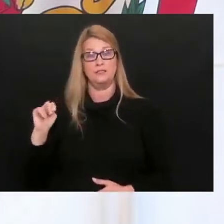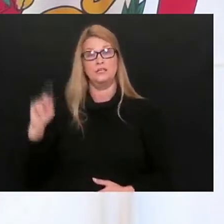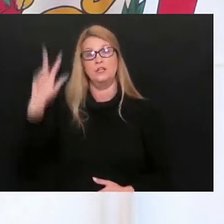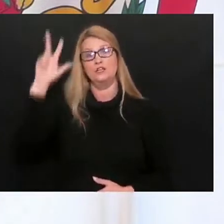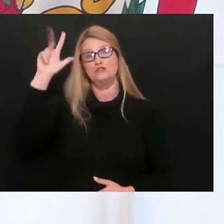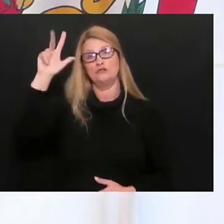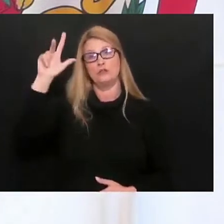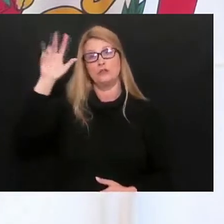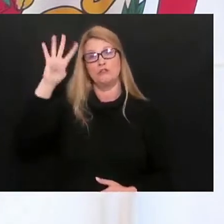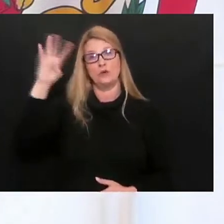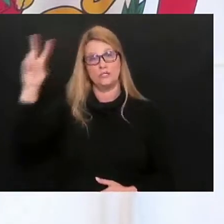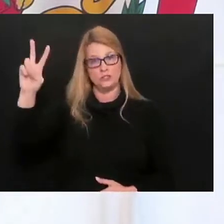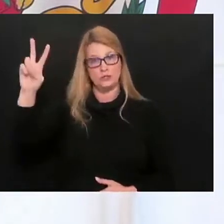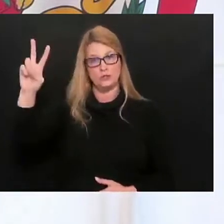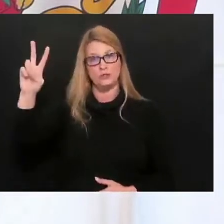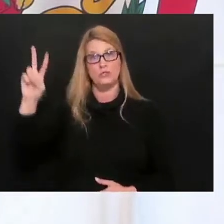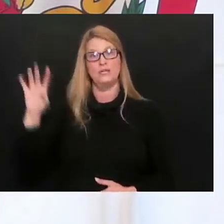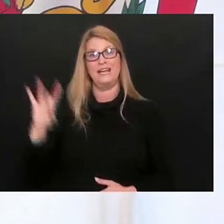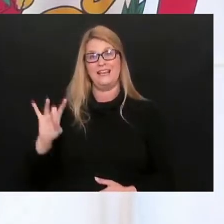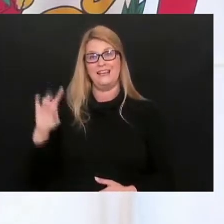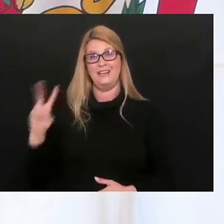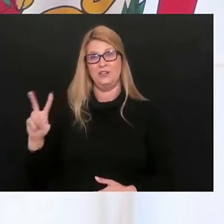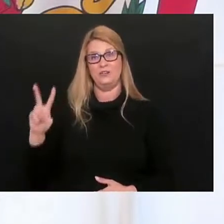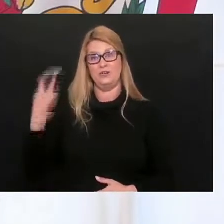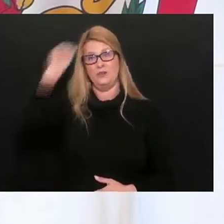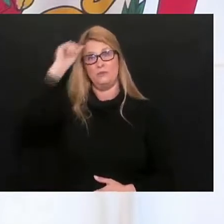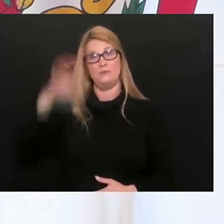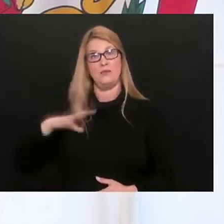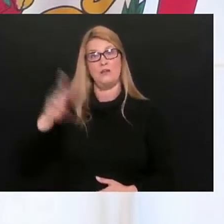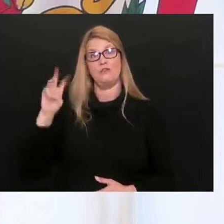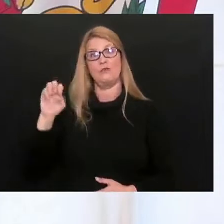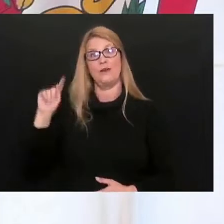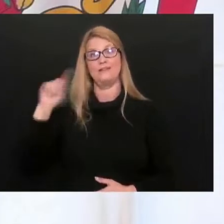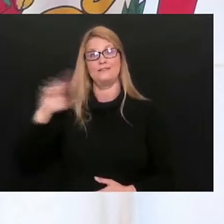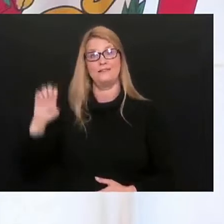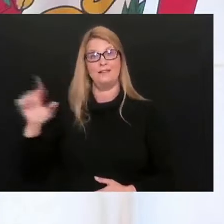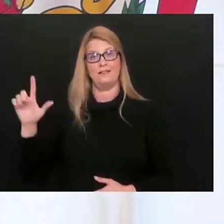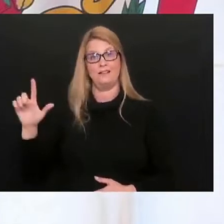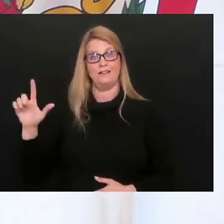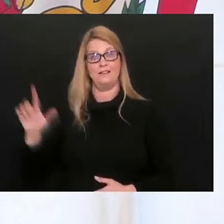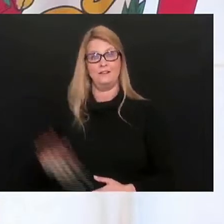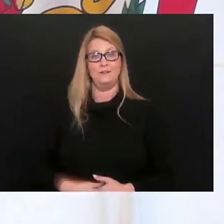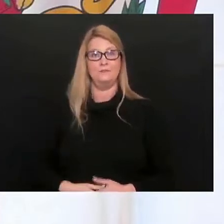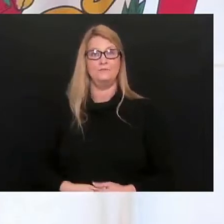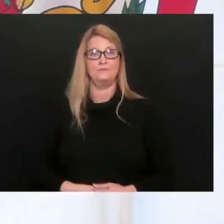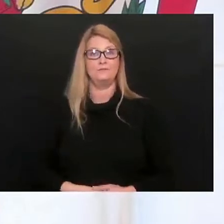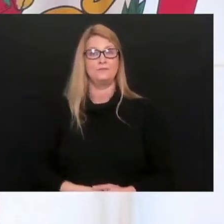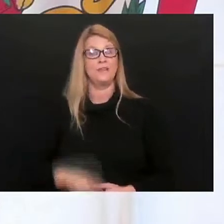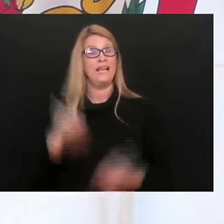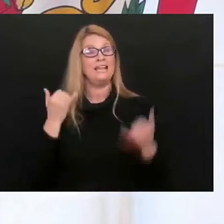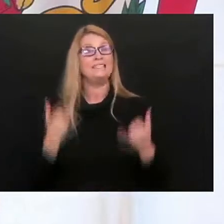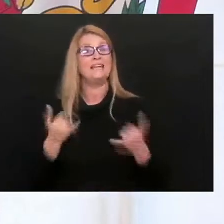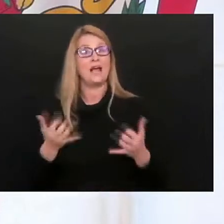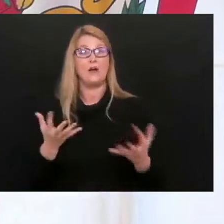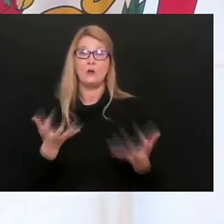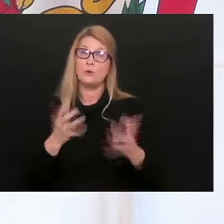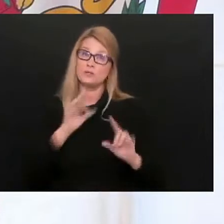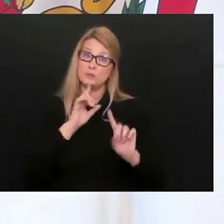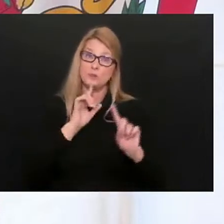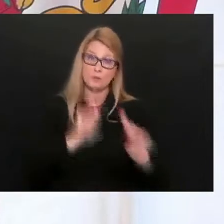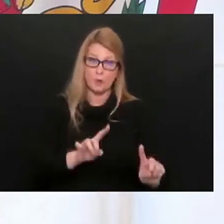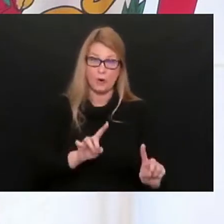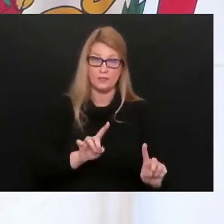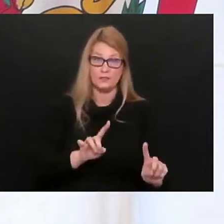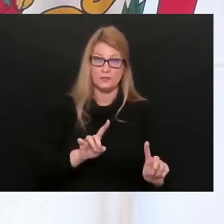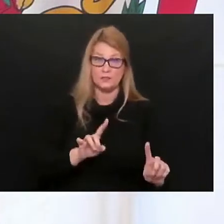,342nd death, an 82-year-old male from Wetzel County. Now, would like to report this, that as we